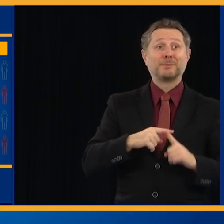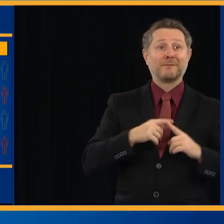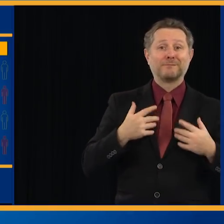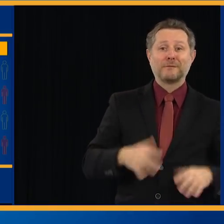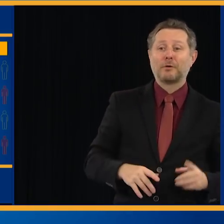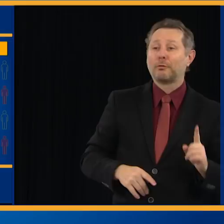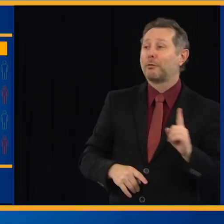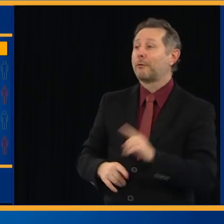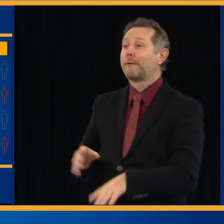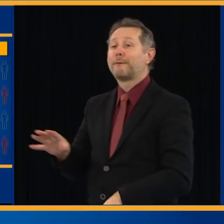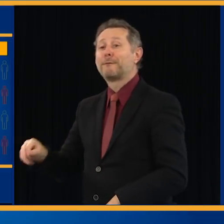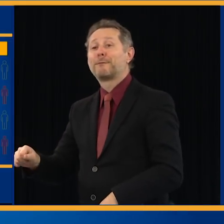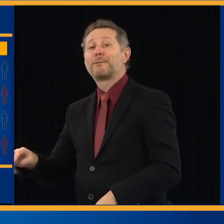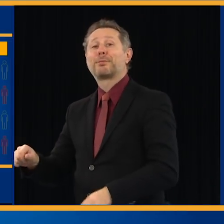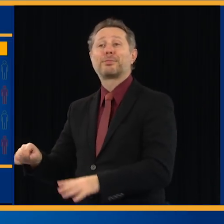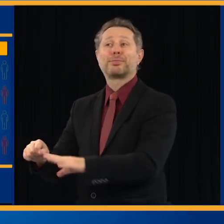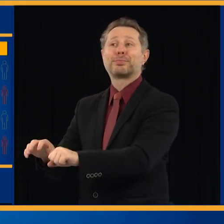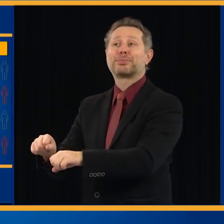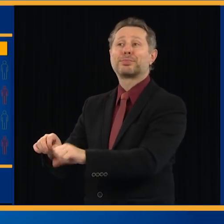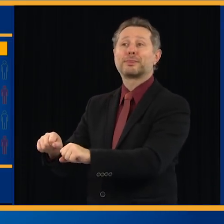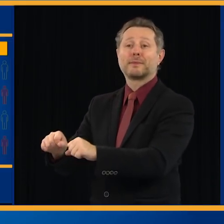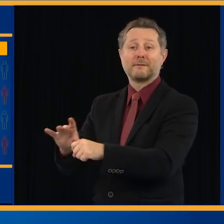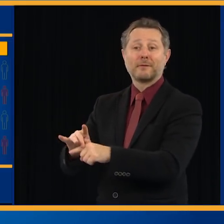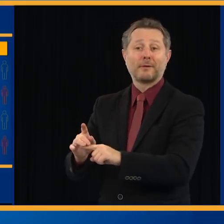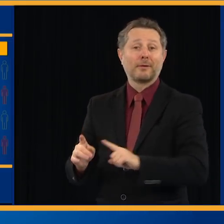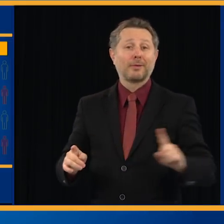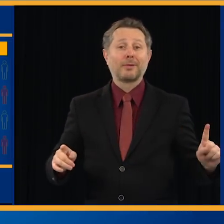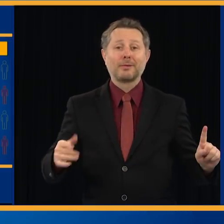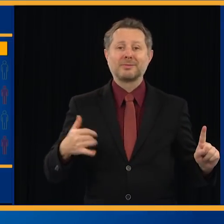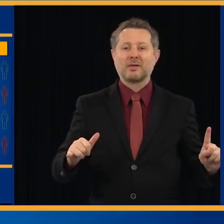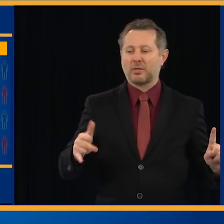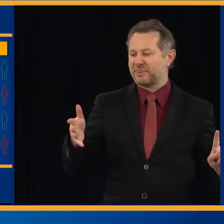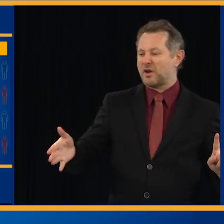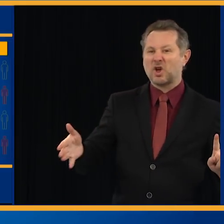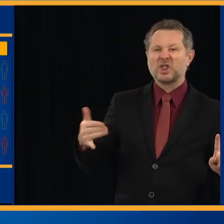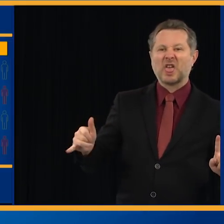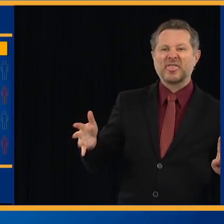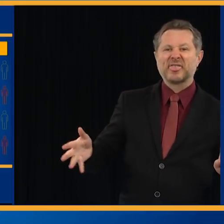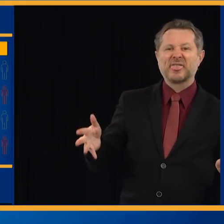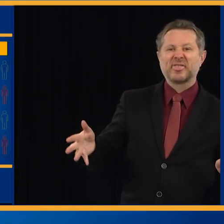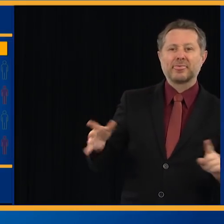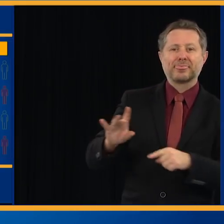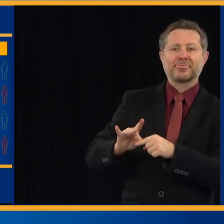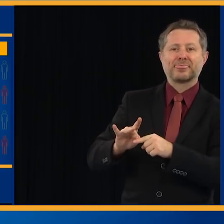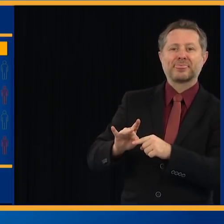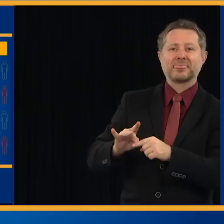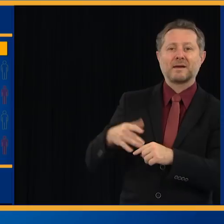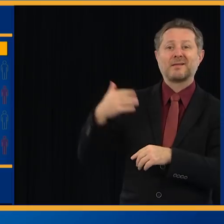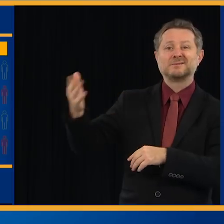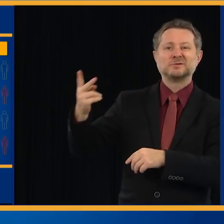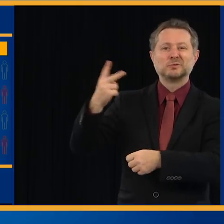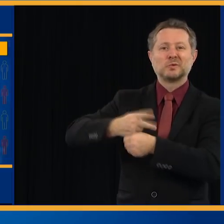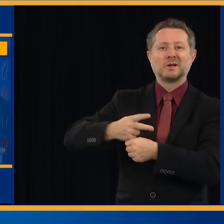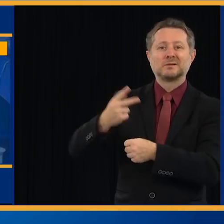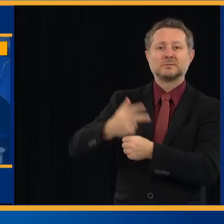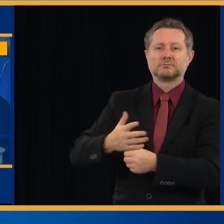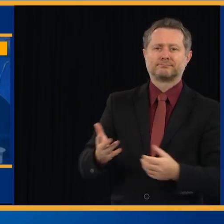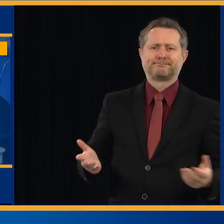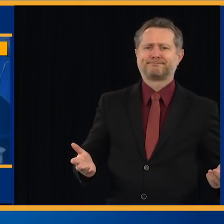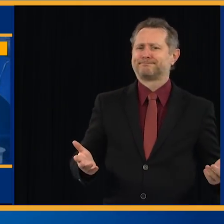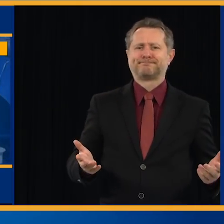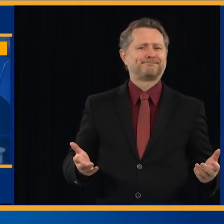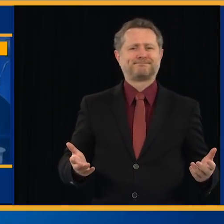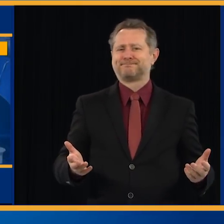that virus can be there tomorrow and the next day. That then changes the whole